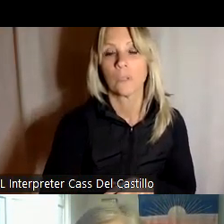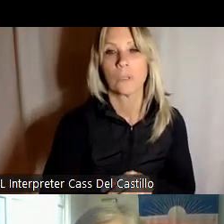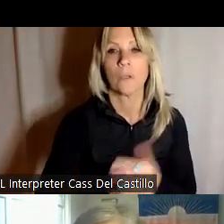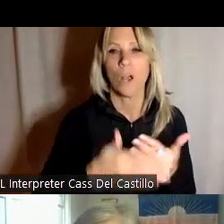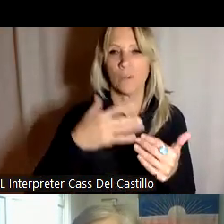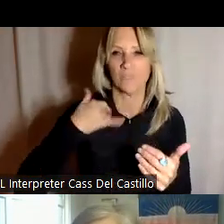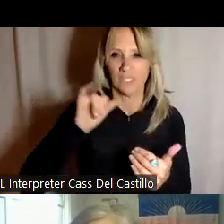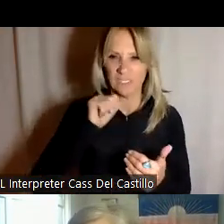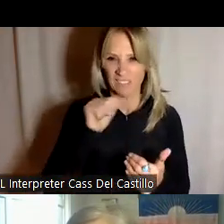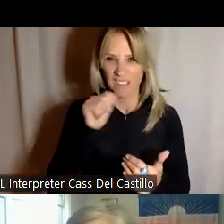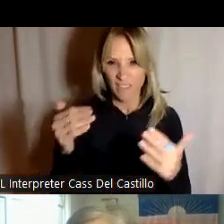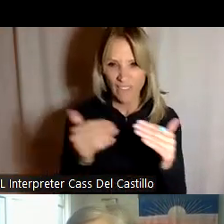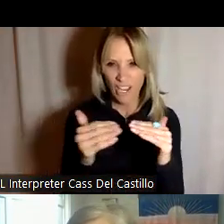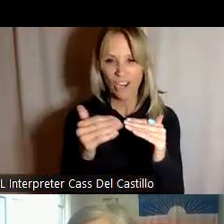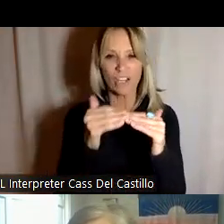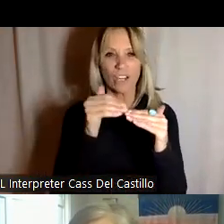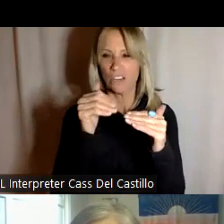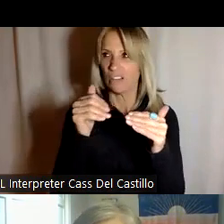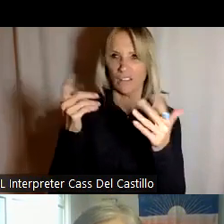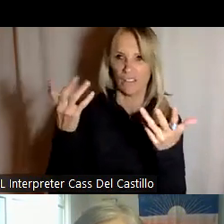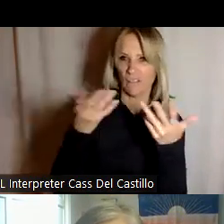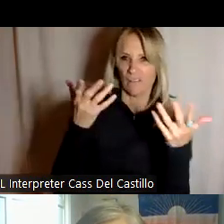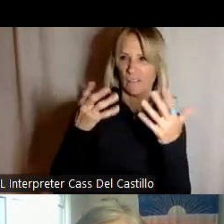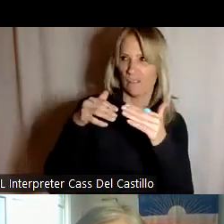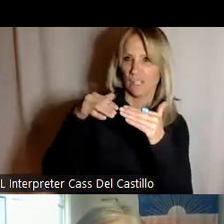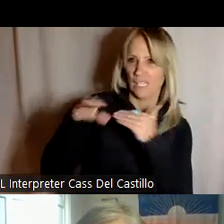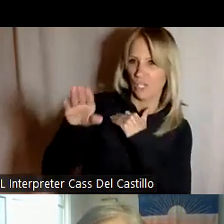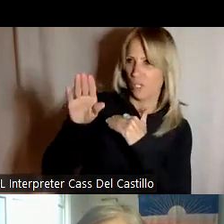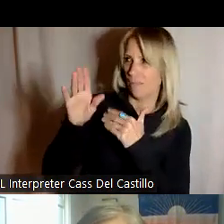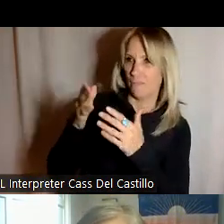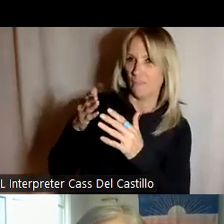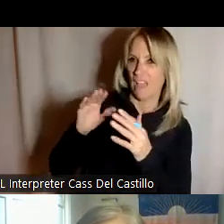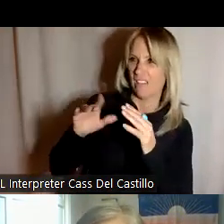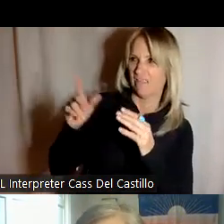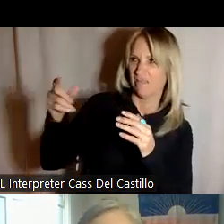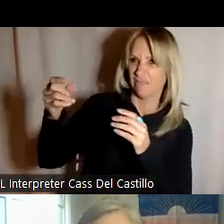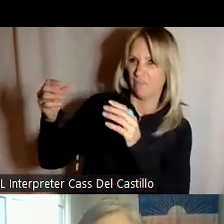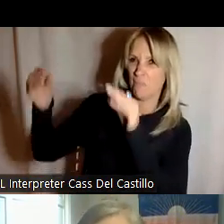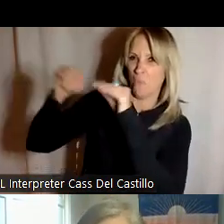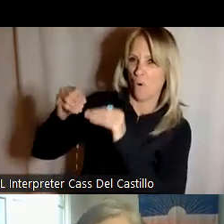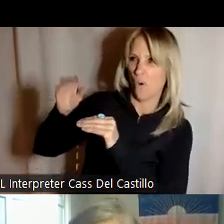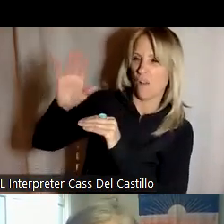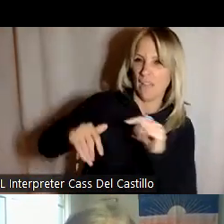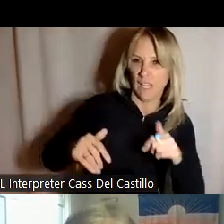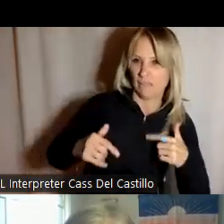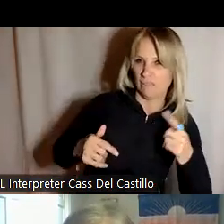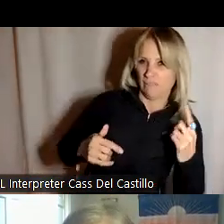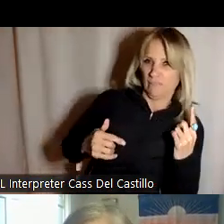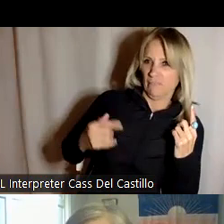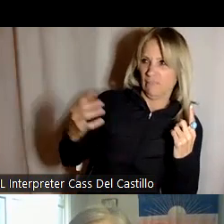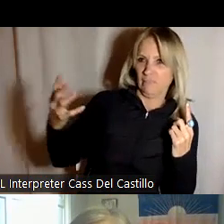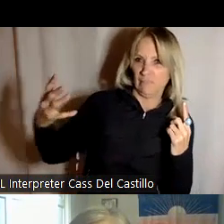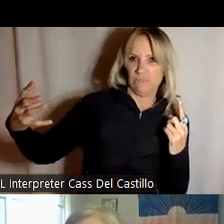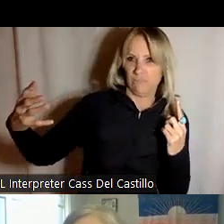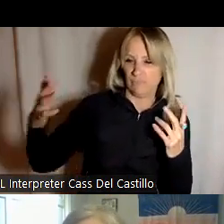or outnumbered before you even go in the door you feel like um you're really uh the power differential isn't quite